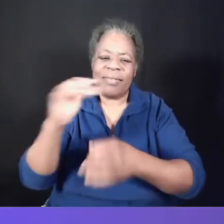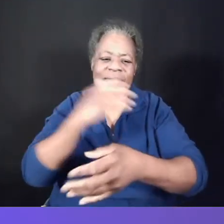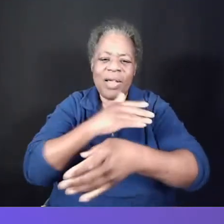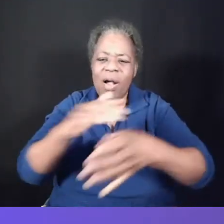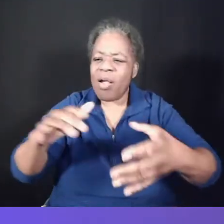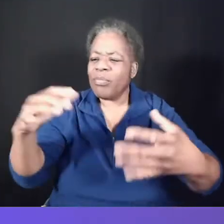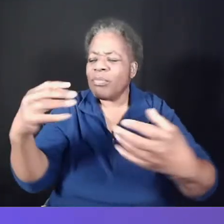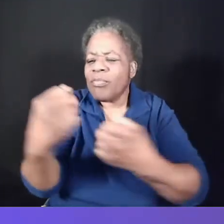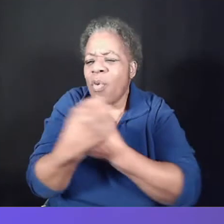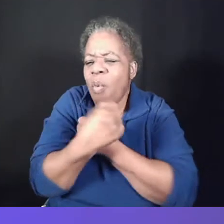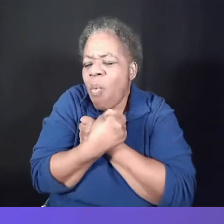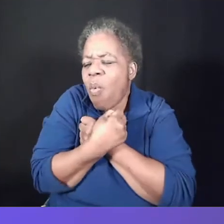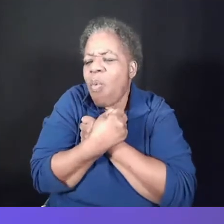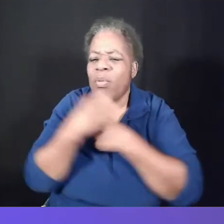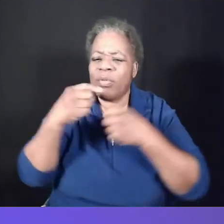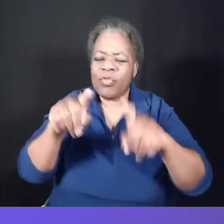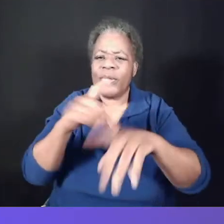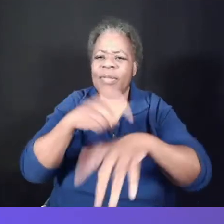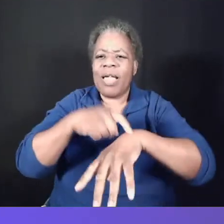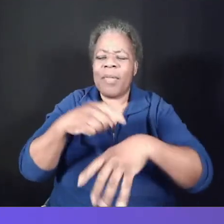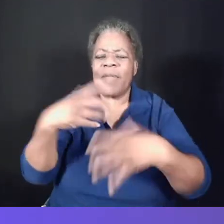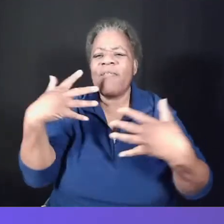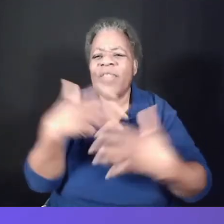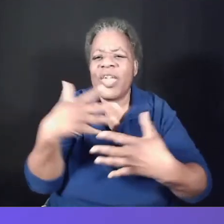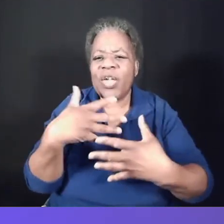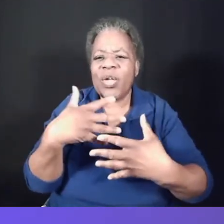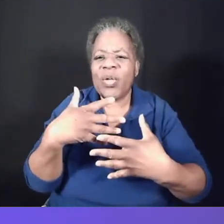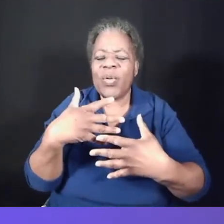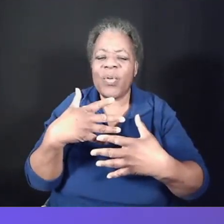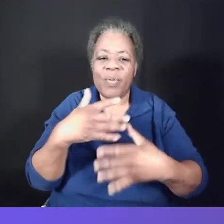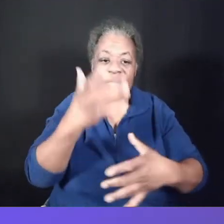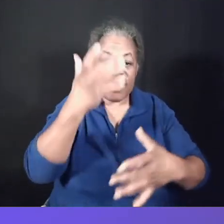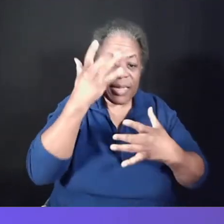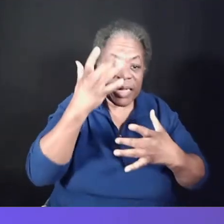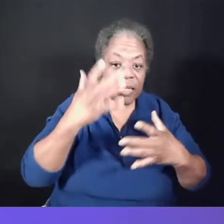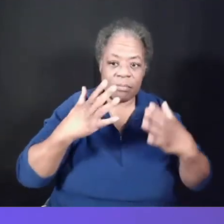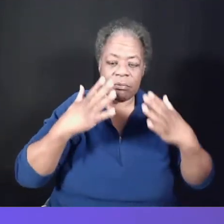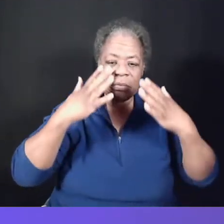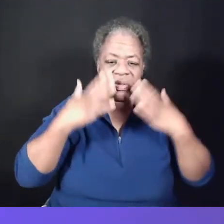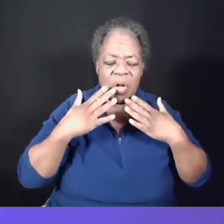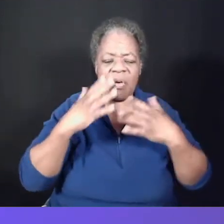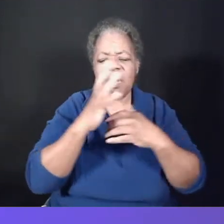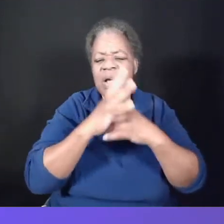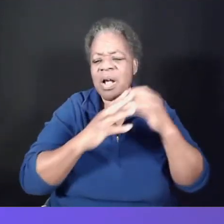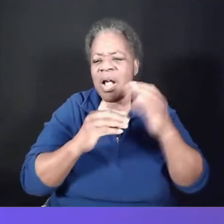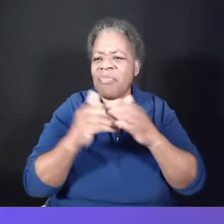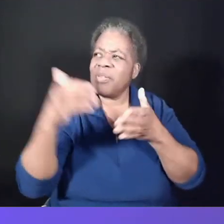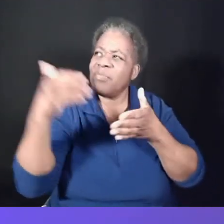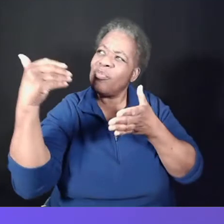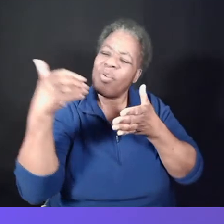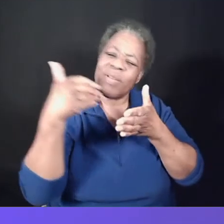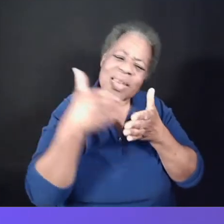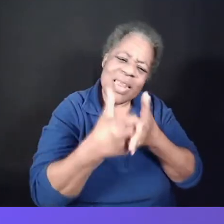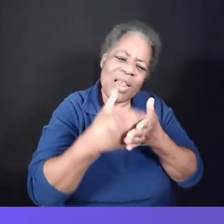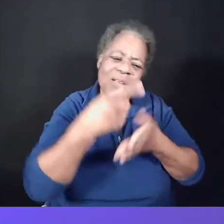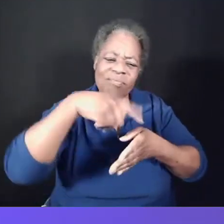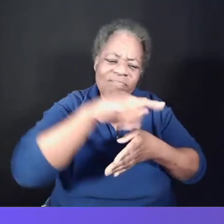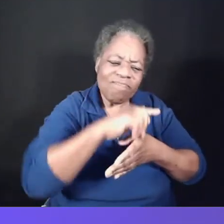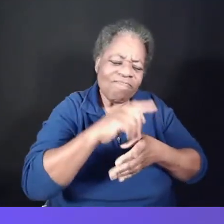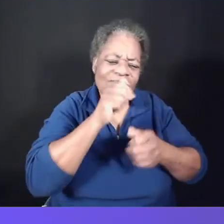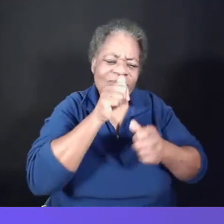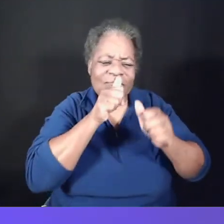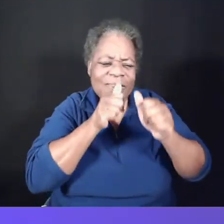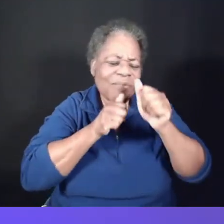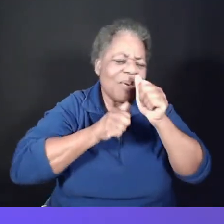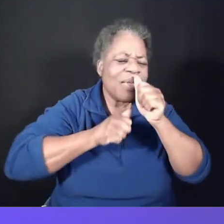fear. Would you comfort the sick and sorrowing, draw near to the many who are suffering in physical pain and